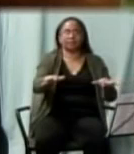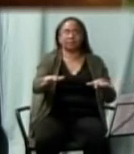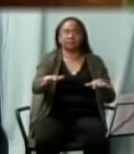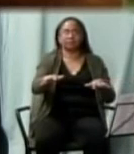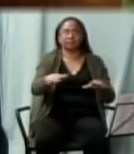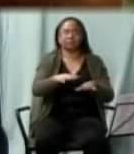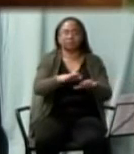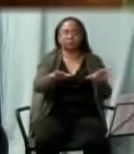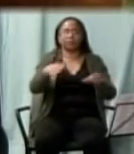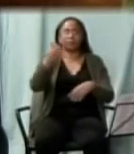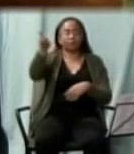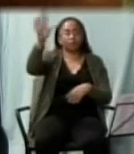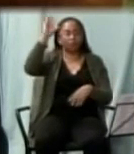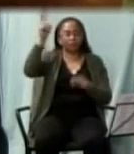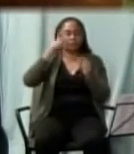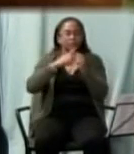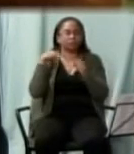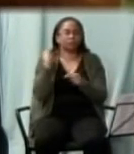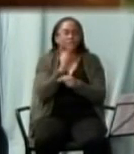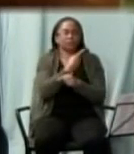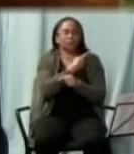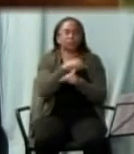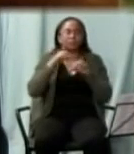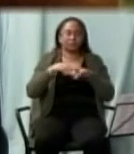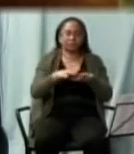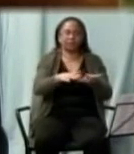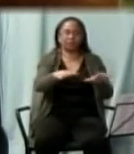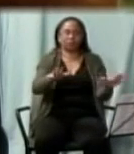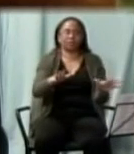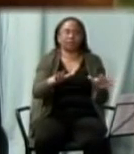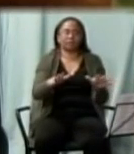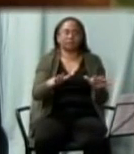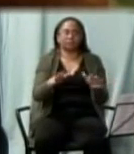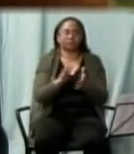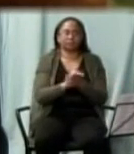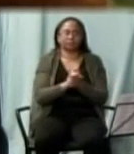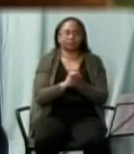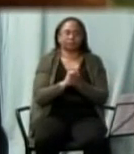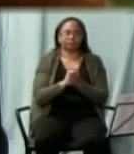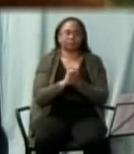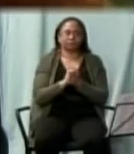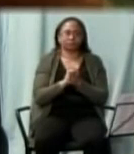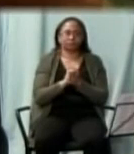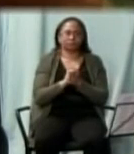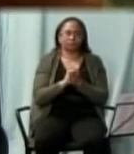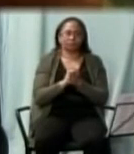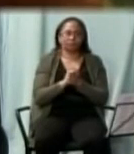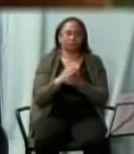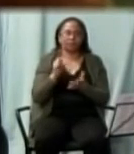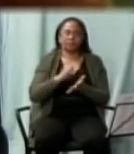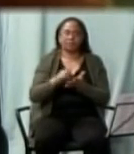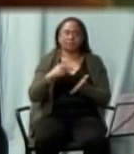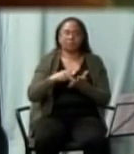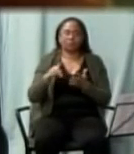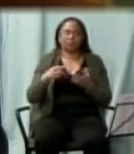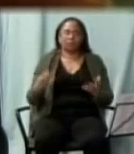failures may encourage us all the more to try harder